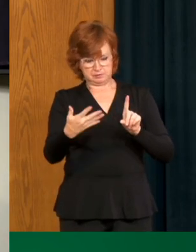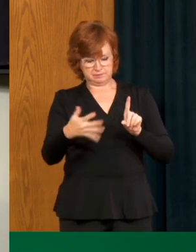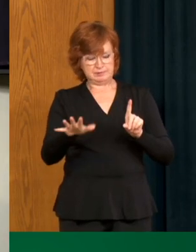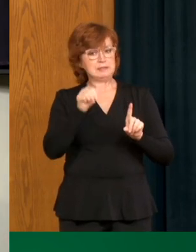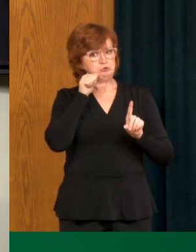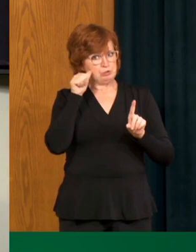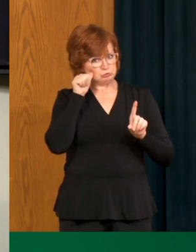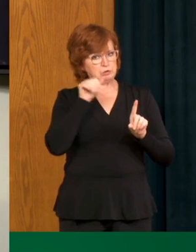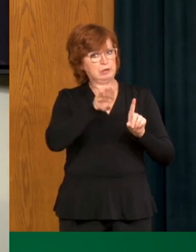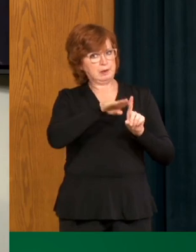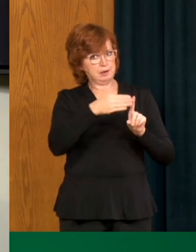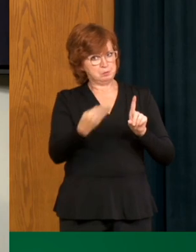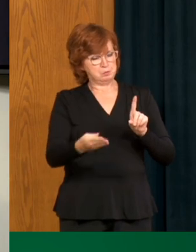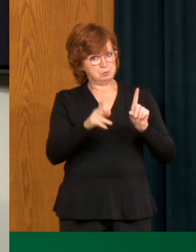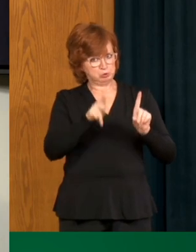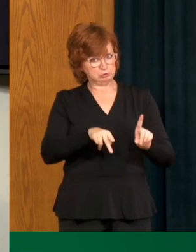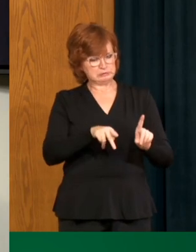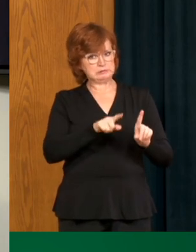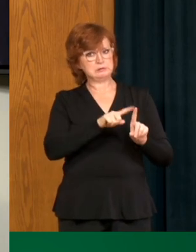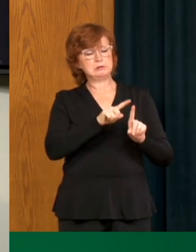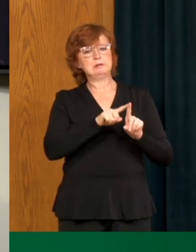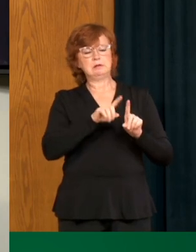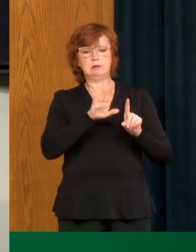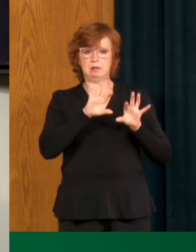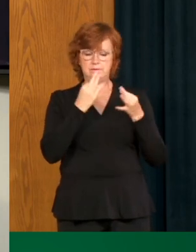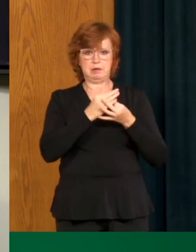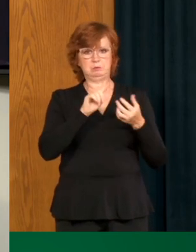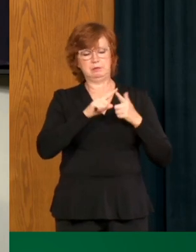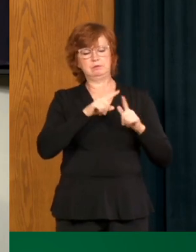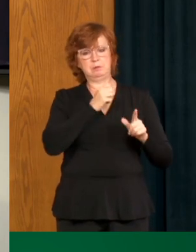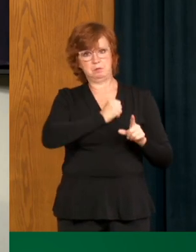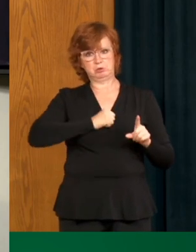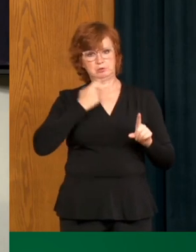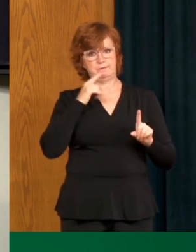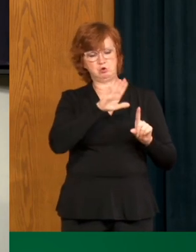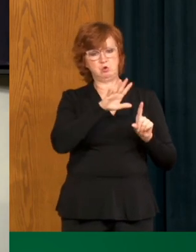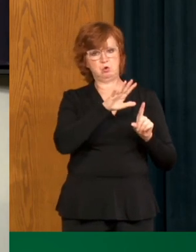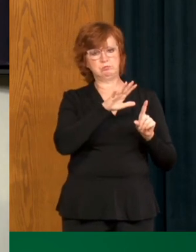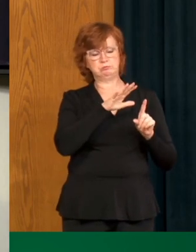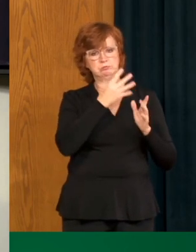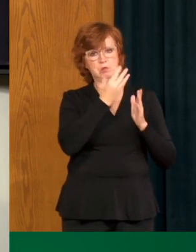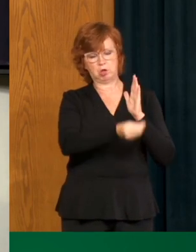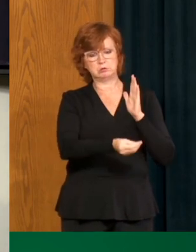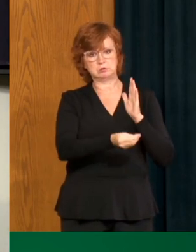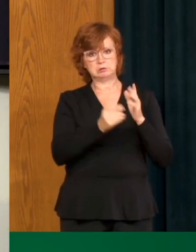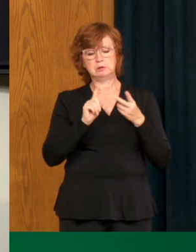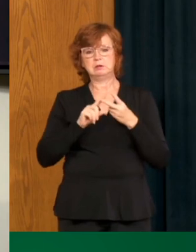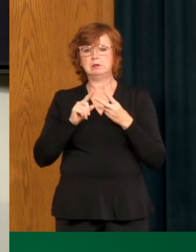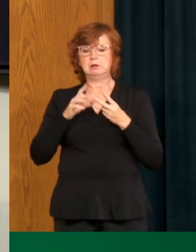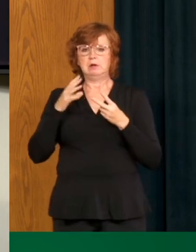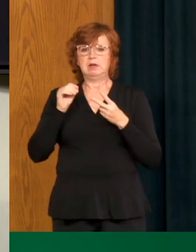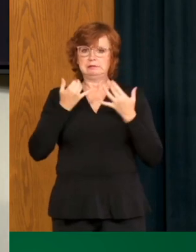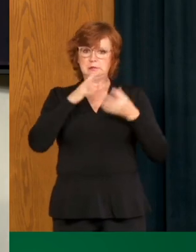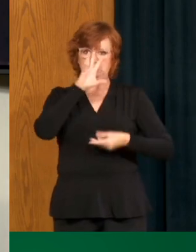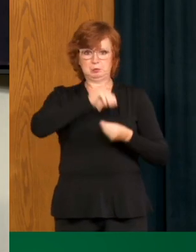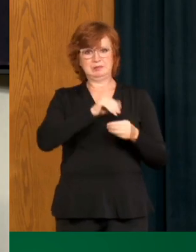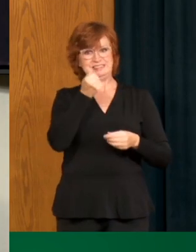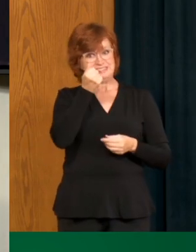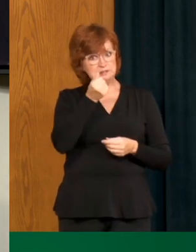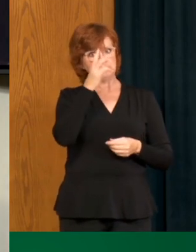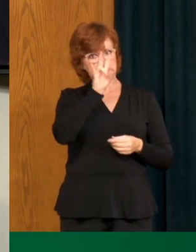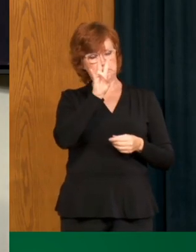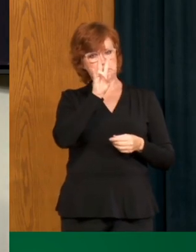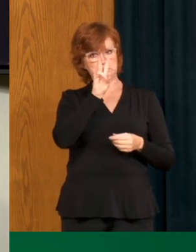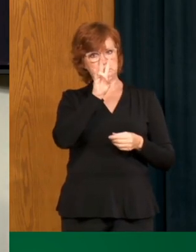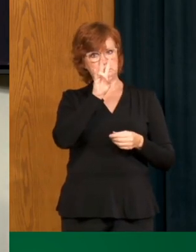reported yesterday. So we are at 17 deaths and like the premier said, you know, we really need the worst